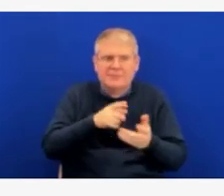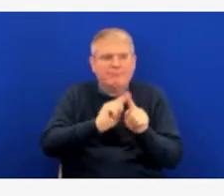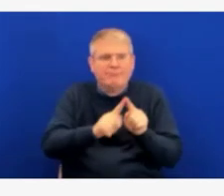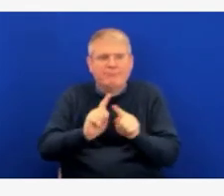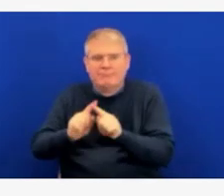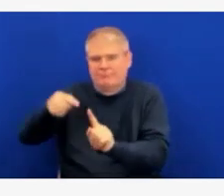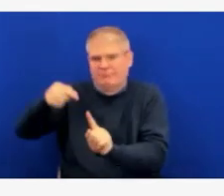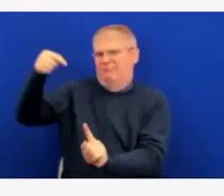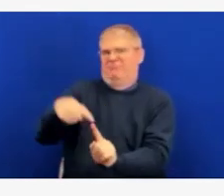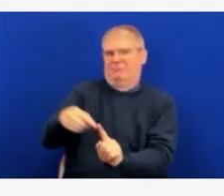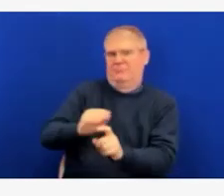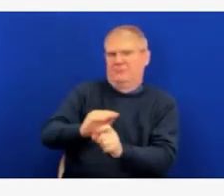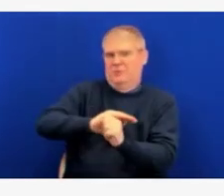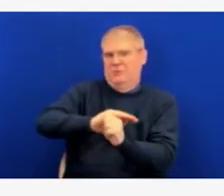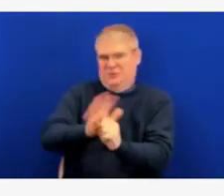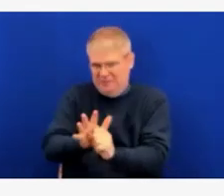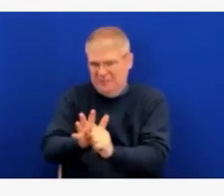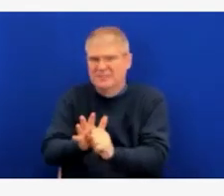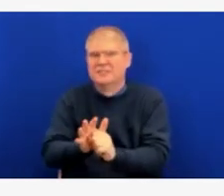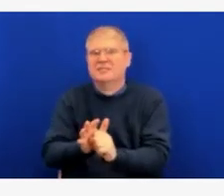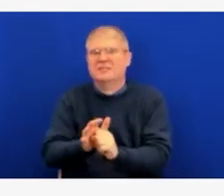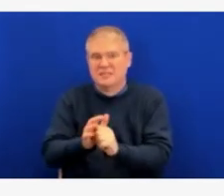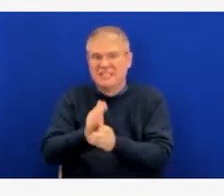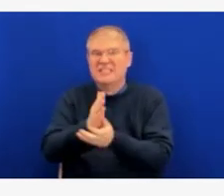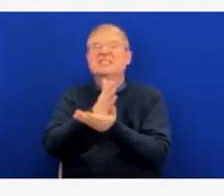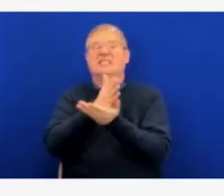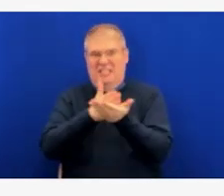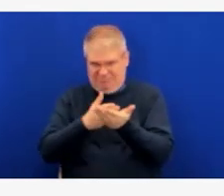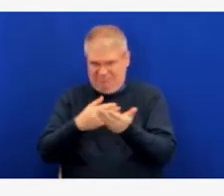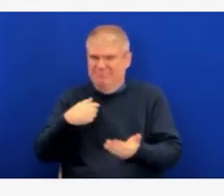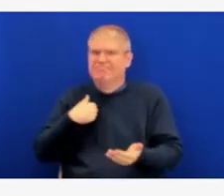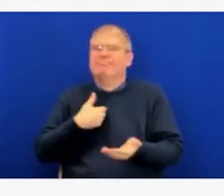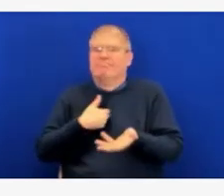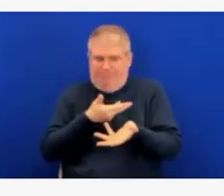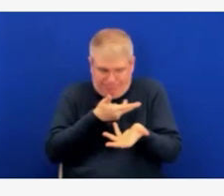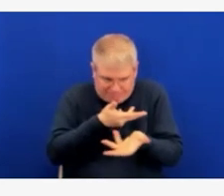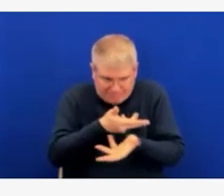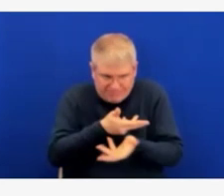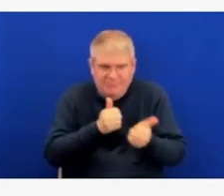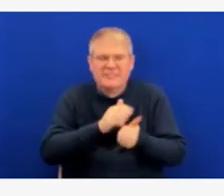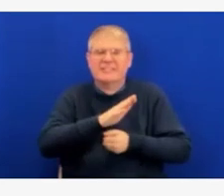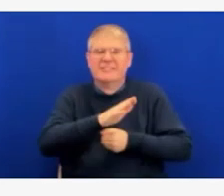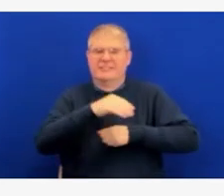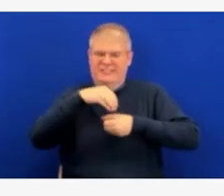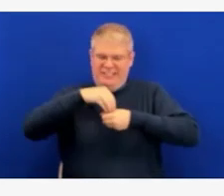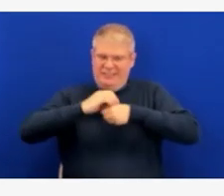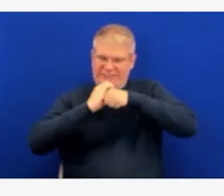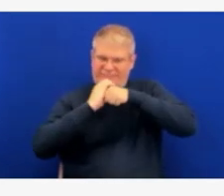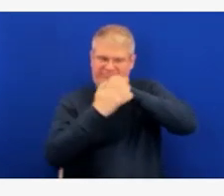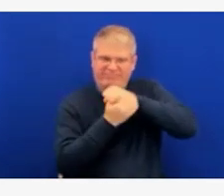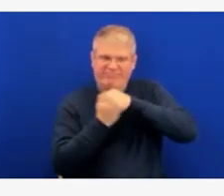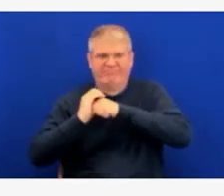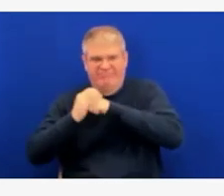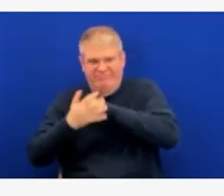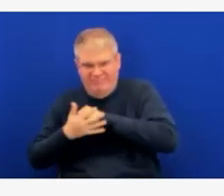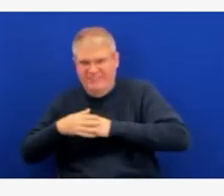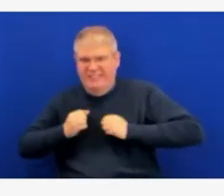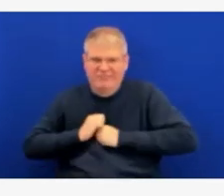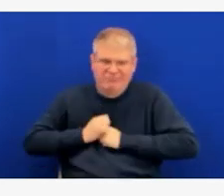disease, I have definitely observed many burdens on families that have been brought on by COVID-19.